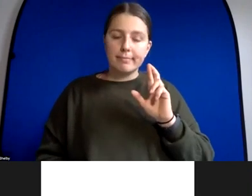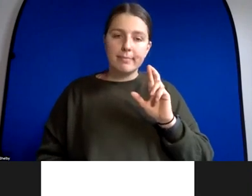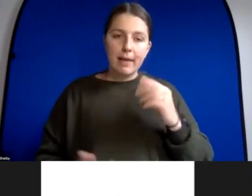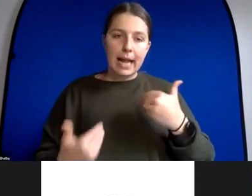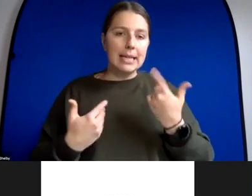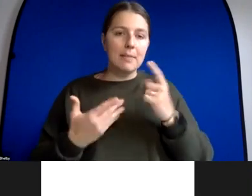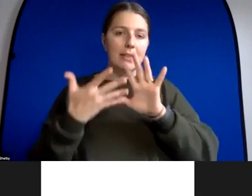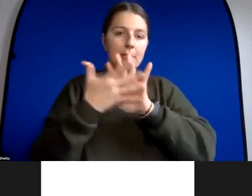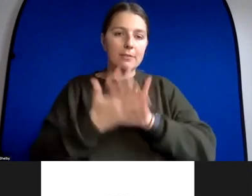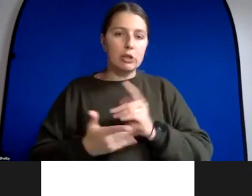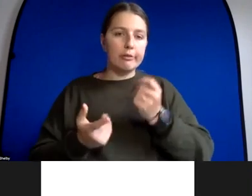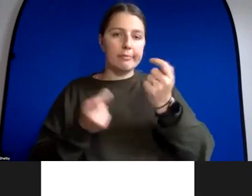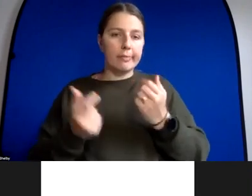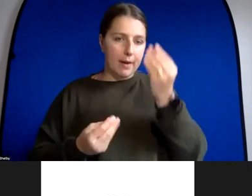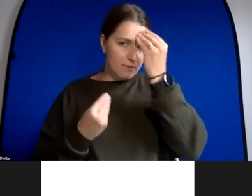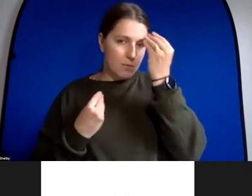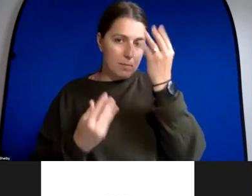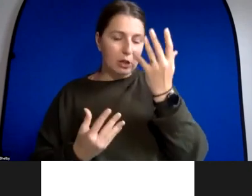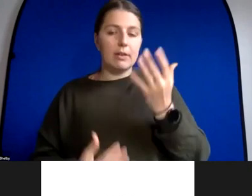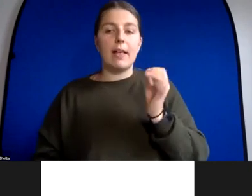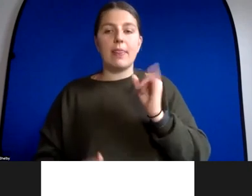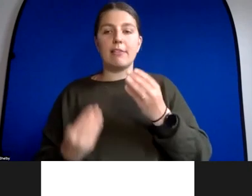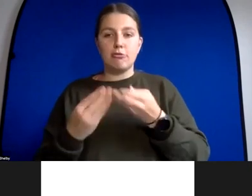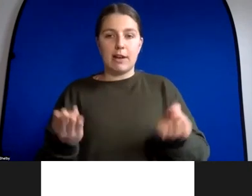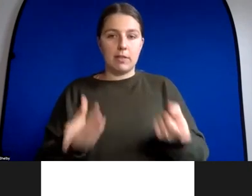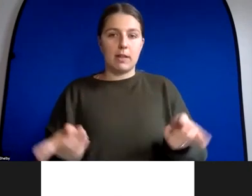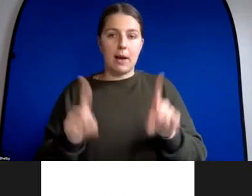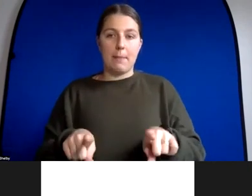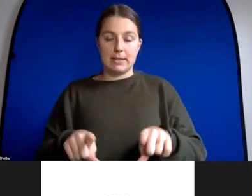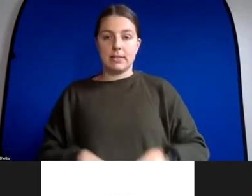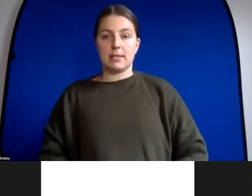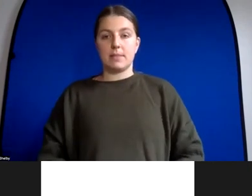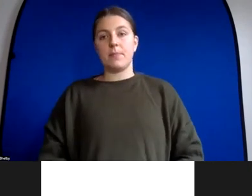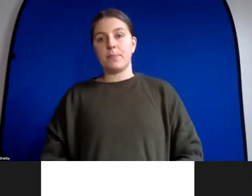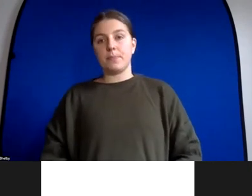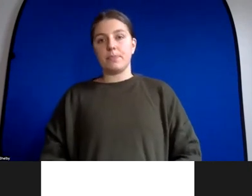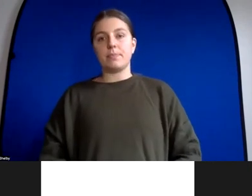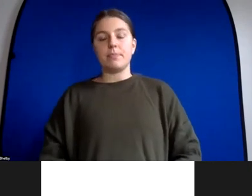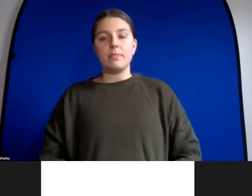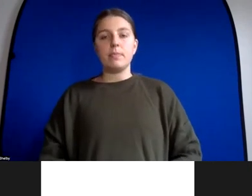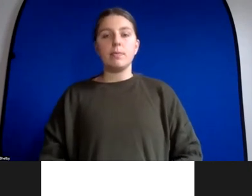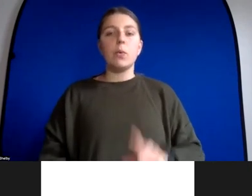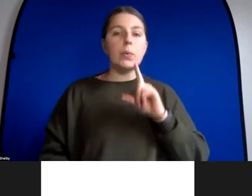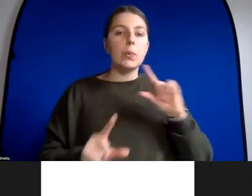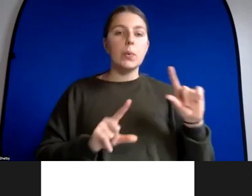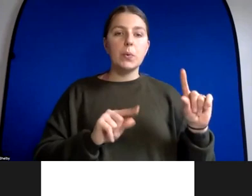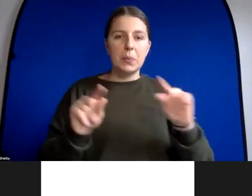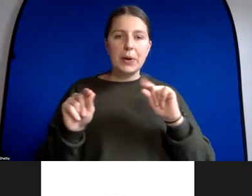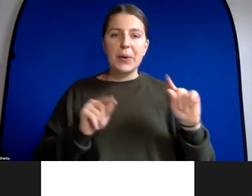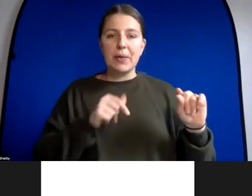and that's generally what they they try to do right they they try but twitter has a uh a metric